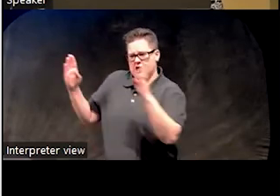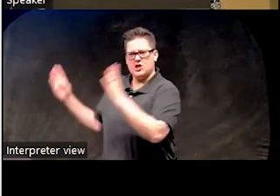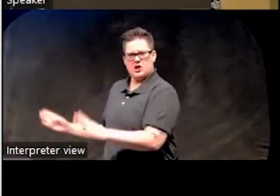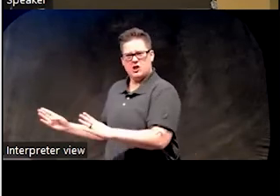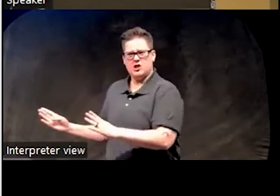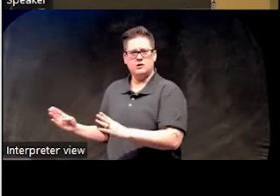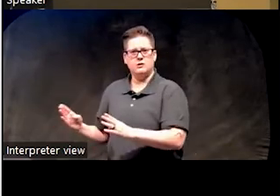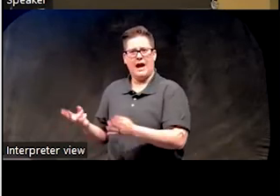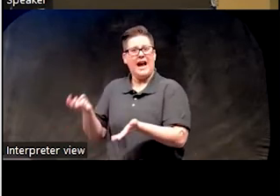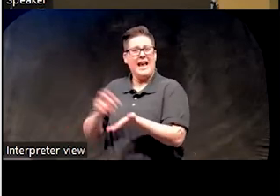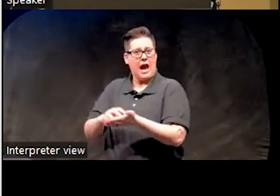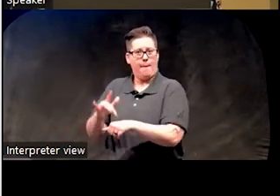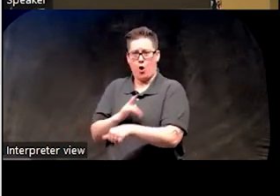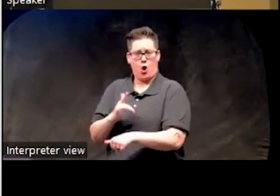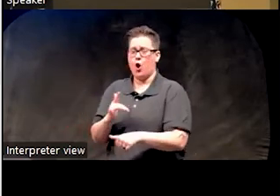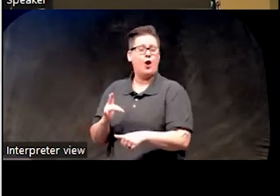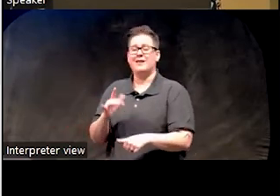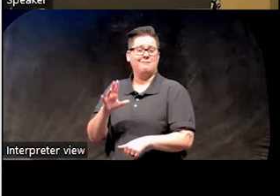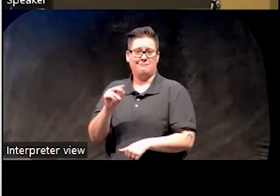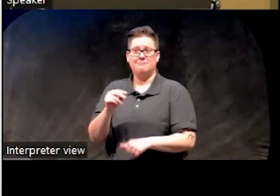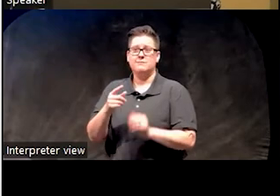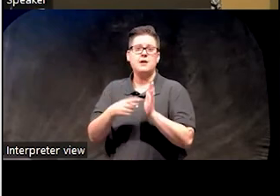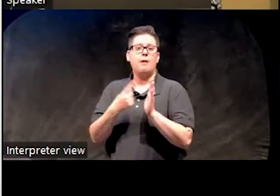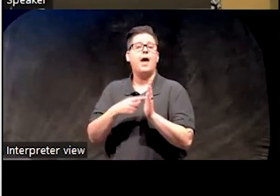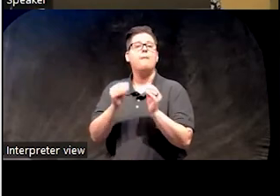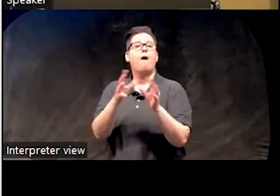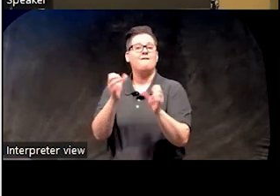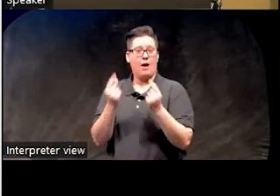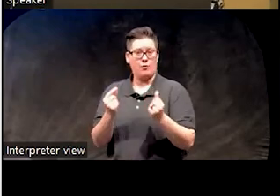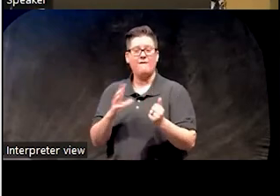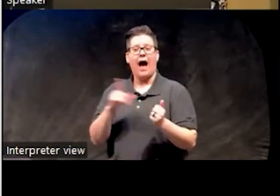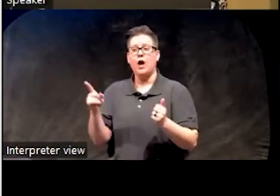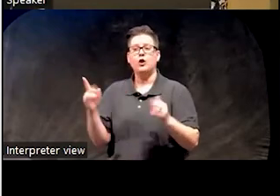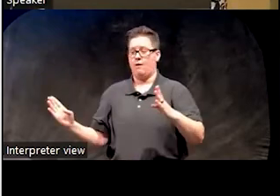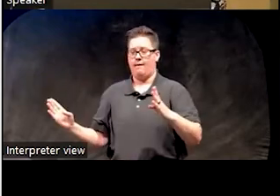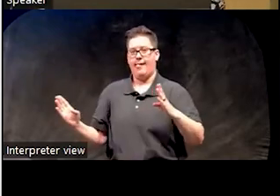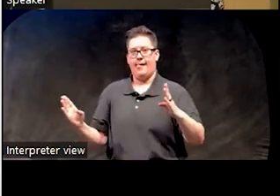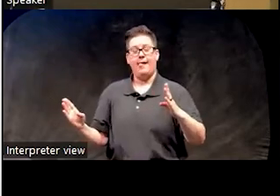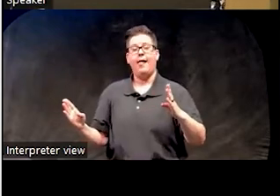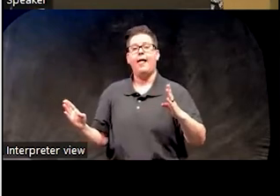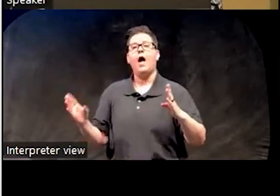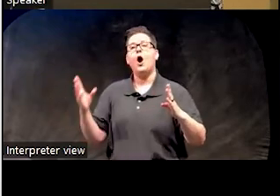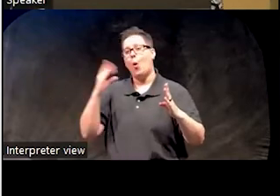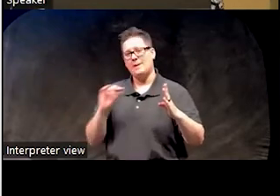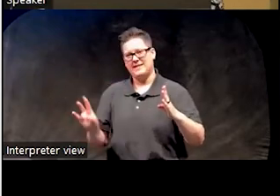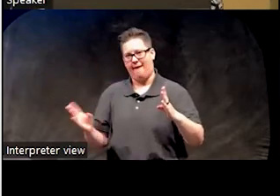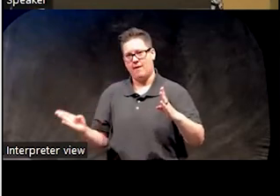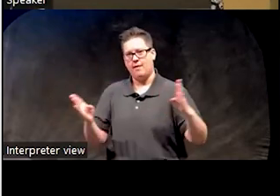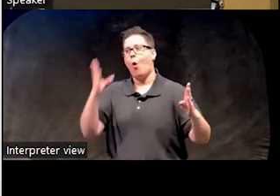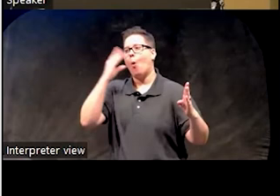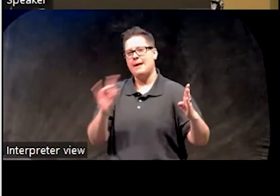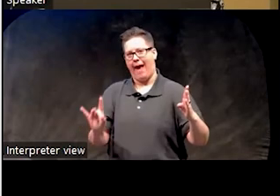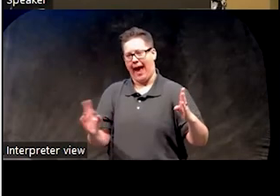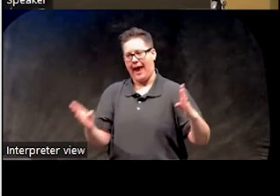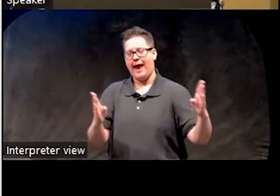them try to get up earlier. Um, sometimes it can be quicker to have them stay up later. So what you would do is each day